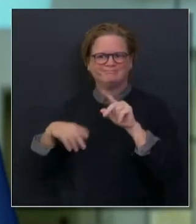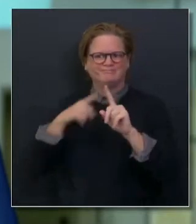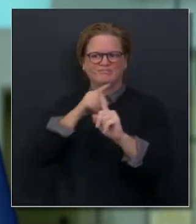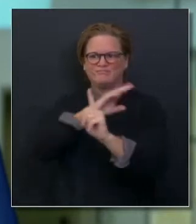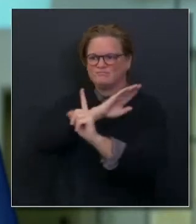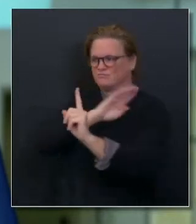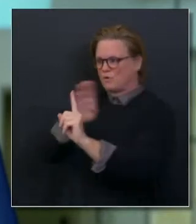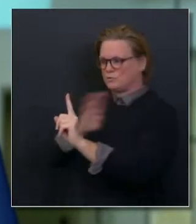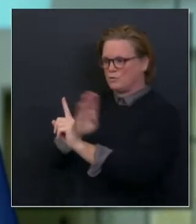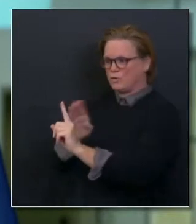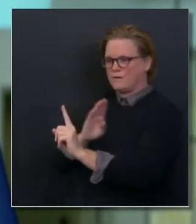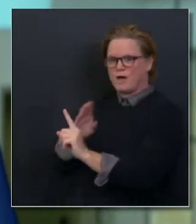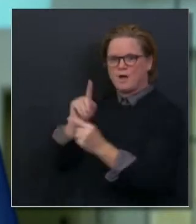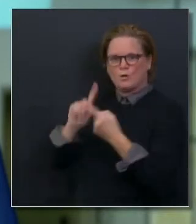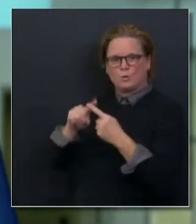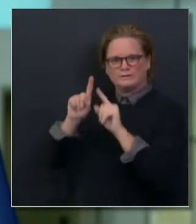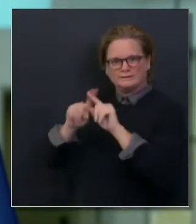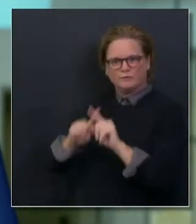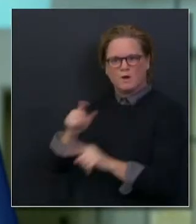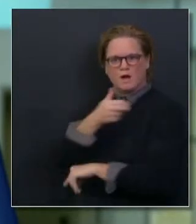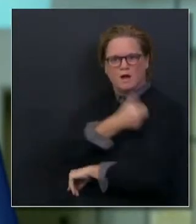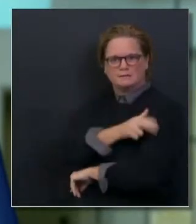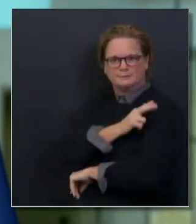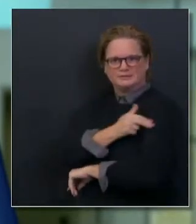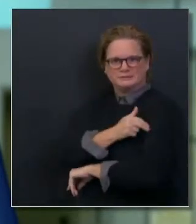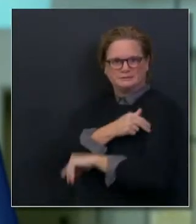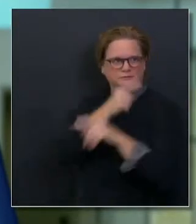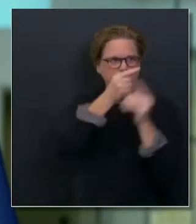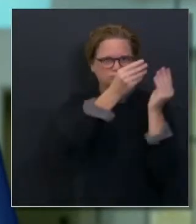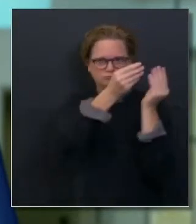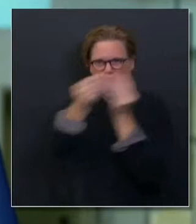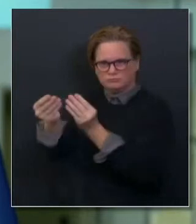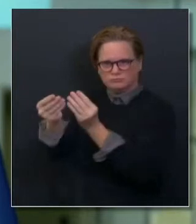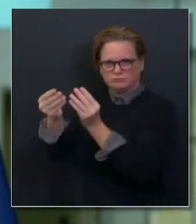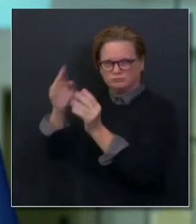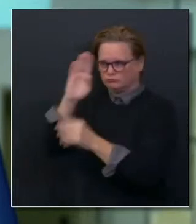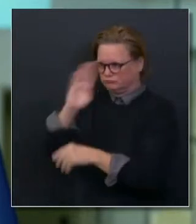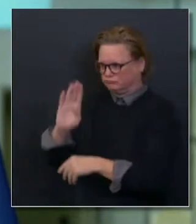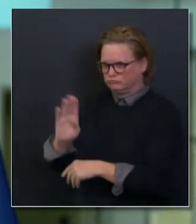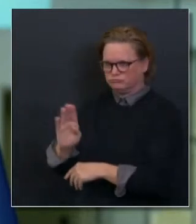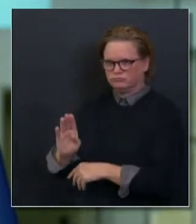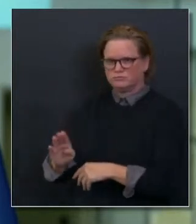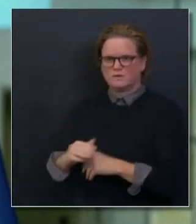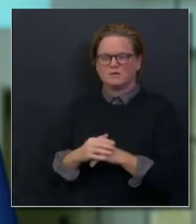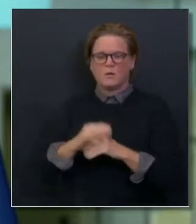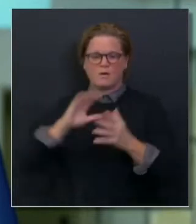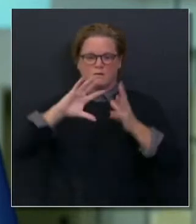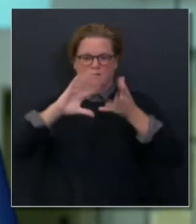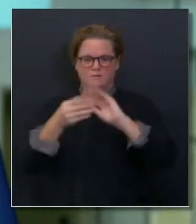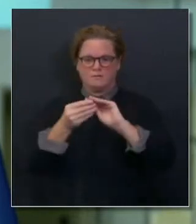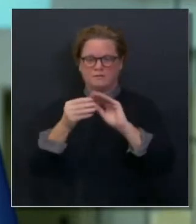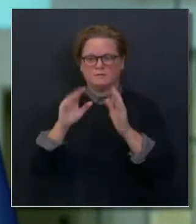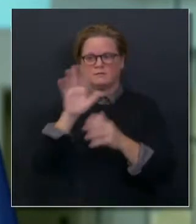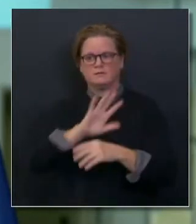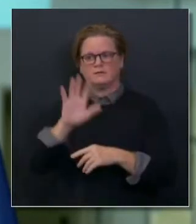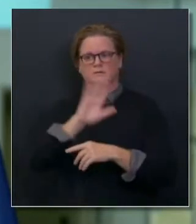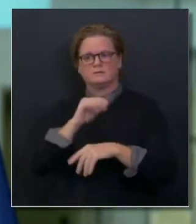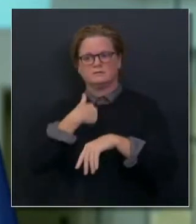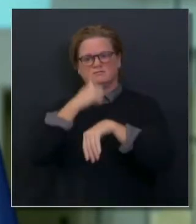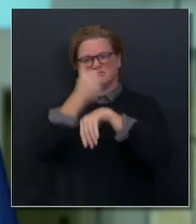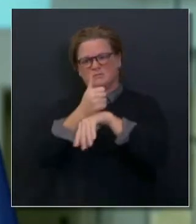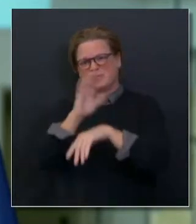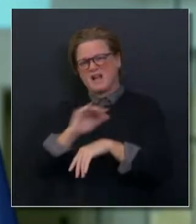that's been advanced by experts in their field, 16 members of the guidelines workgroup,